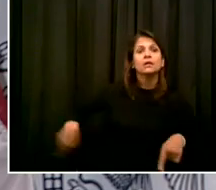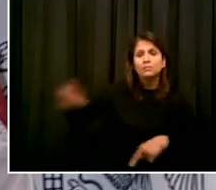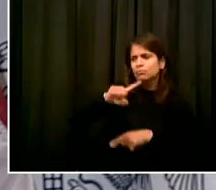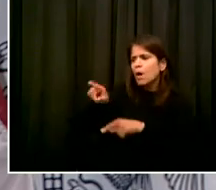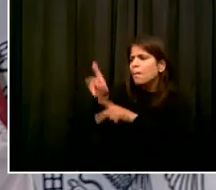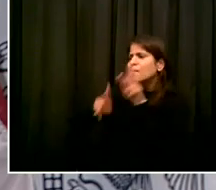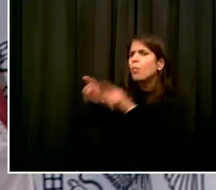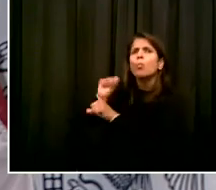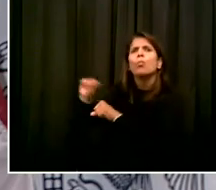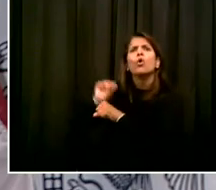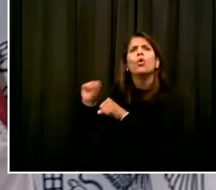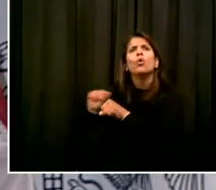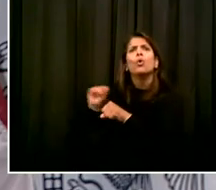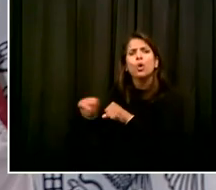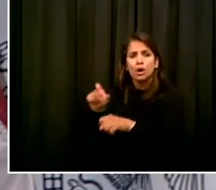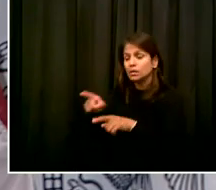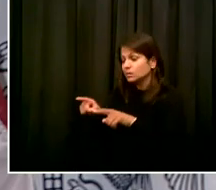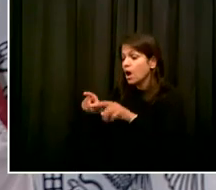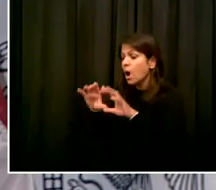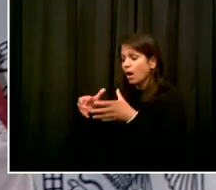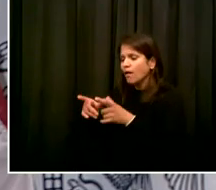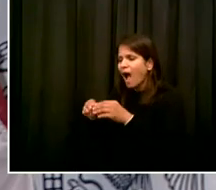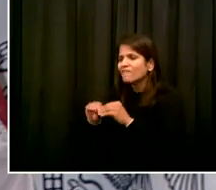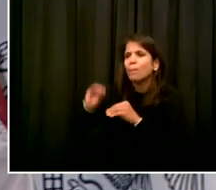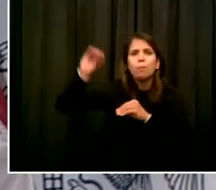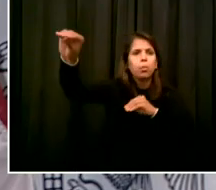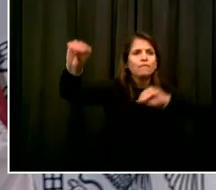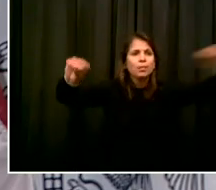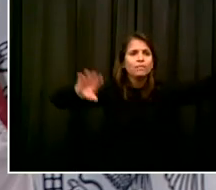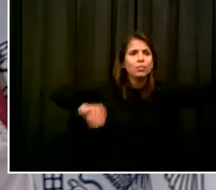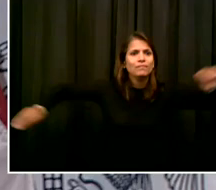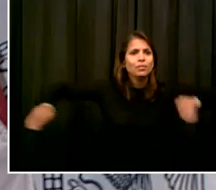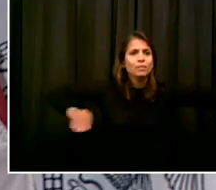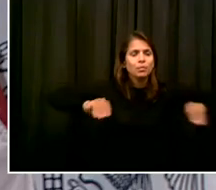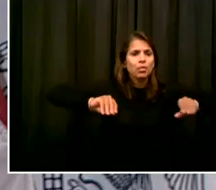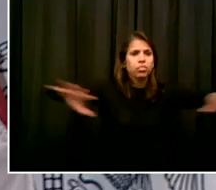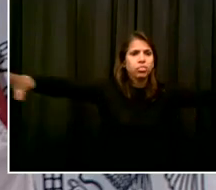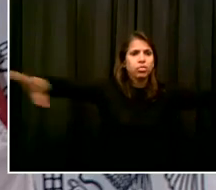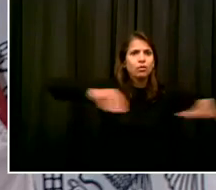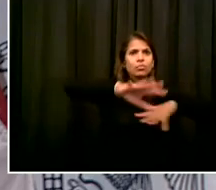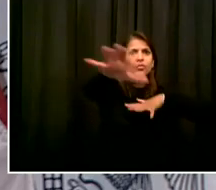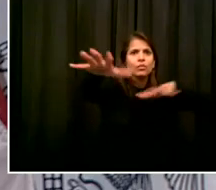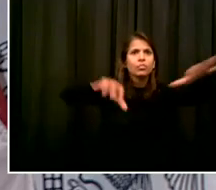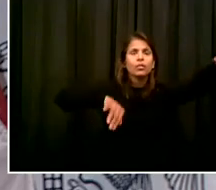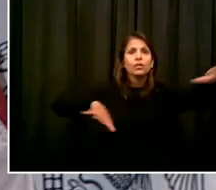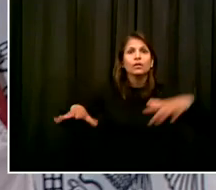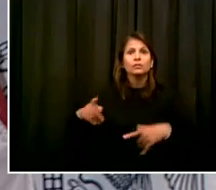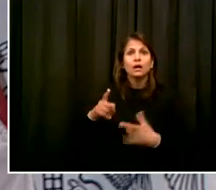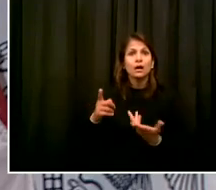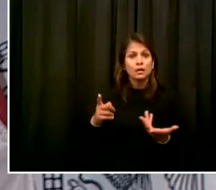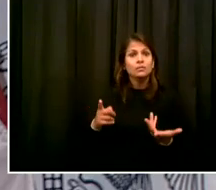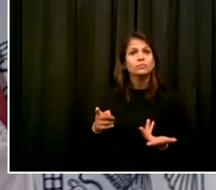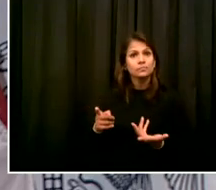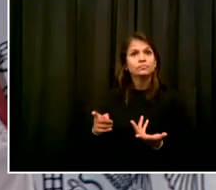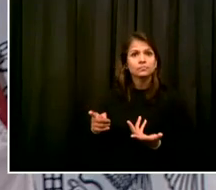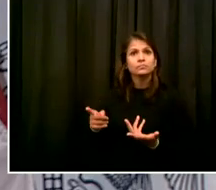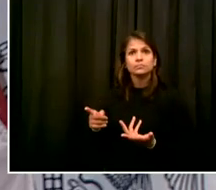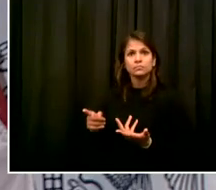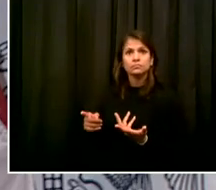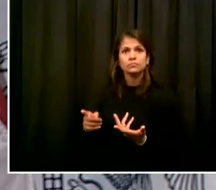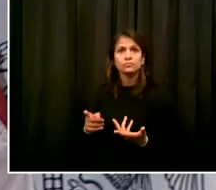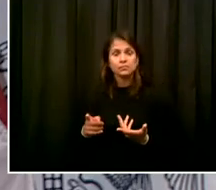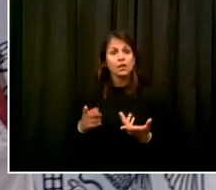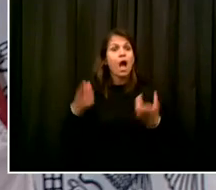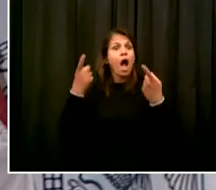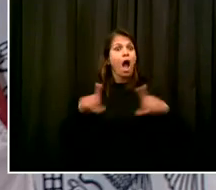is clearly having an impact and the increase in gun arrests as well. So all of that has been my strategy, but